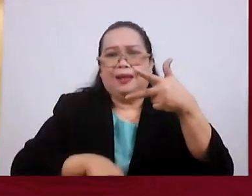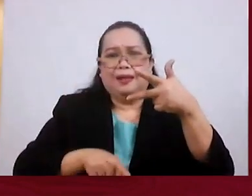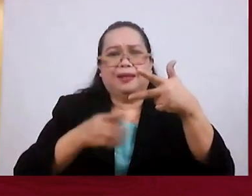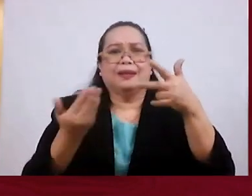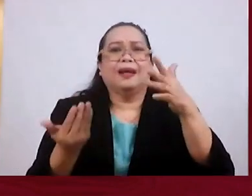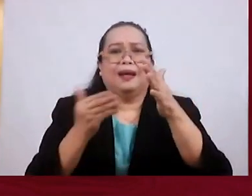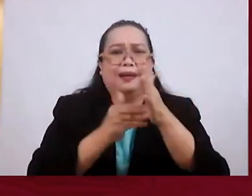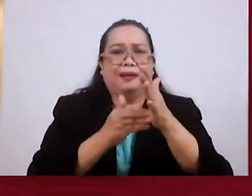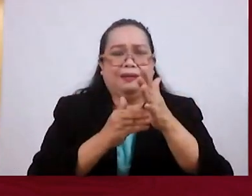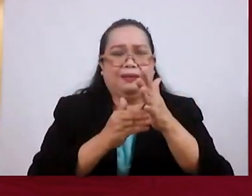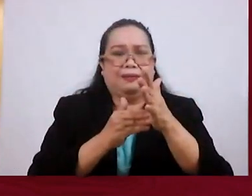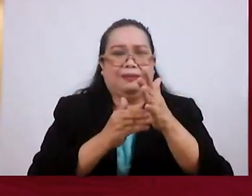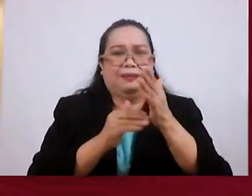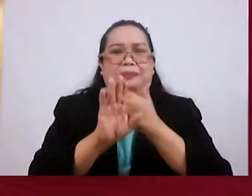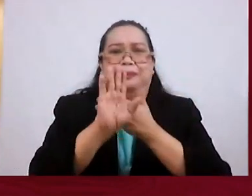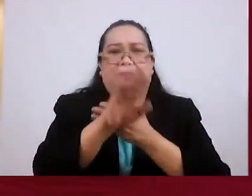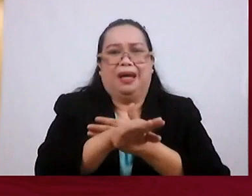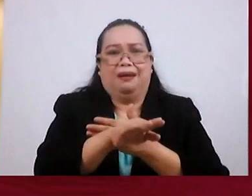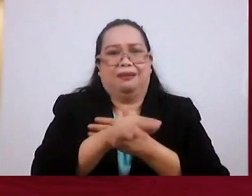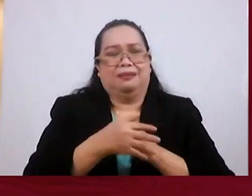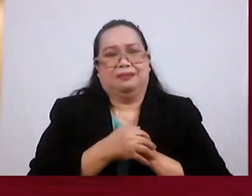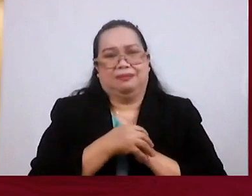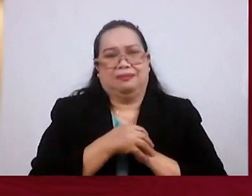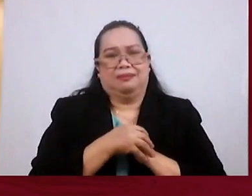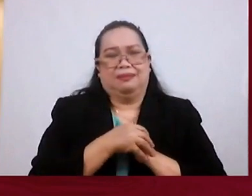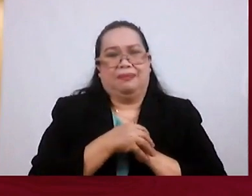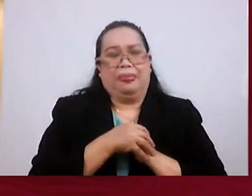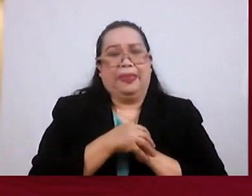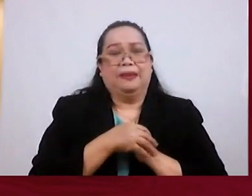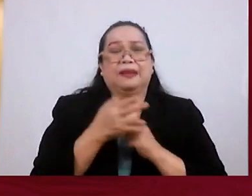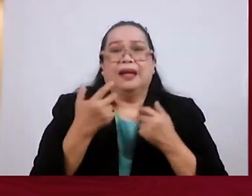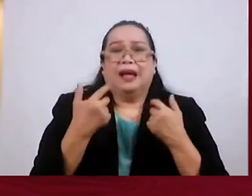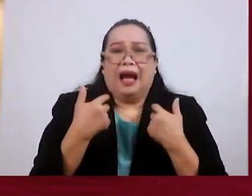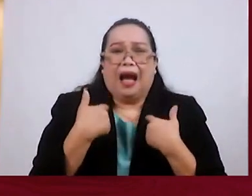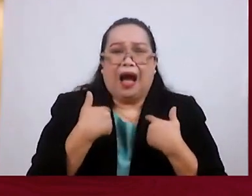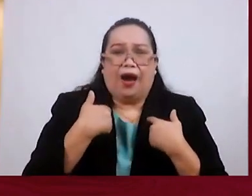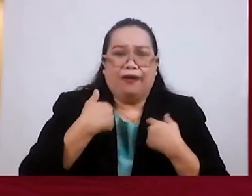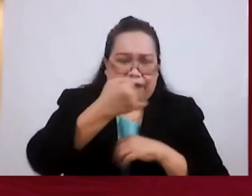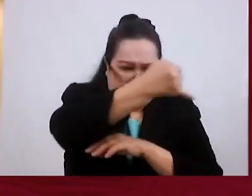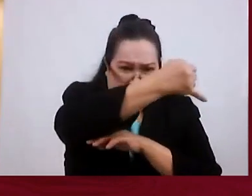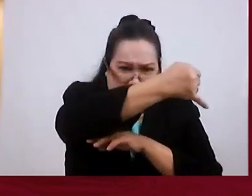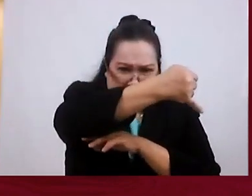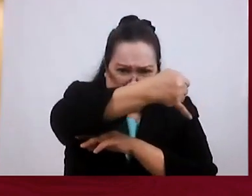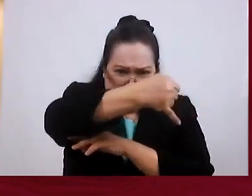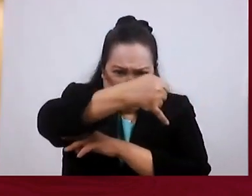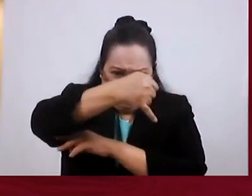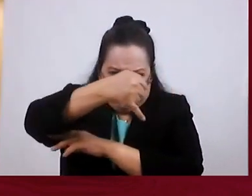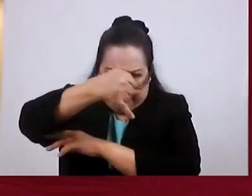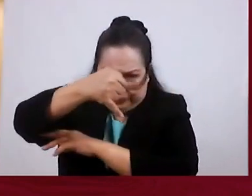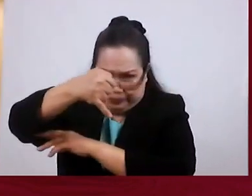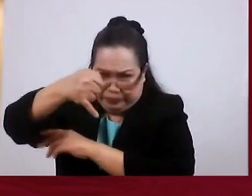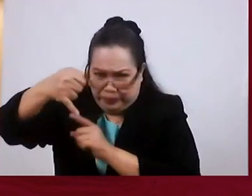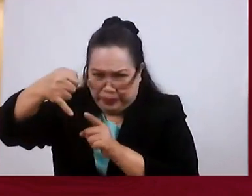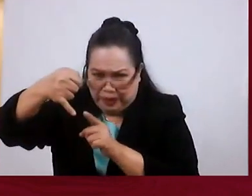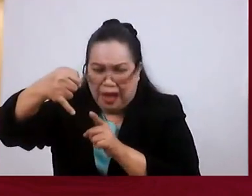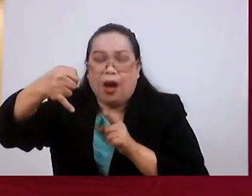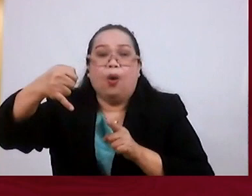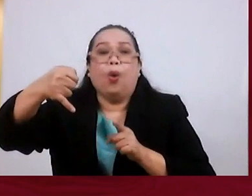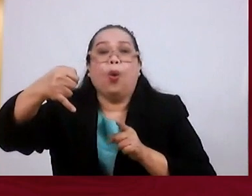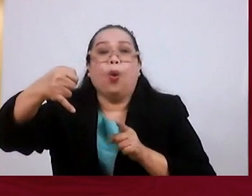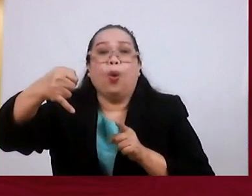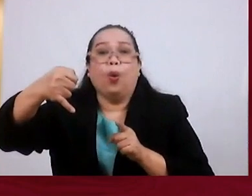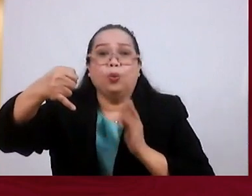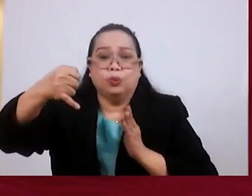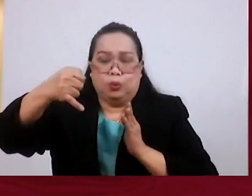back anymore. There's a line. There's a boundary. That when you have crossed it,